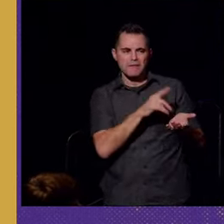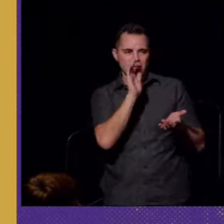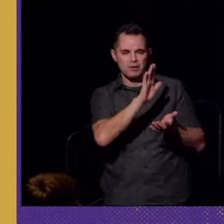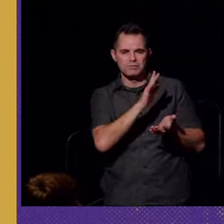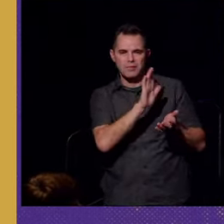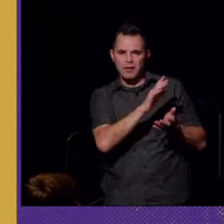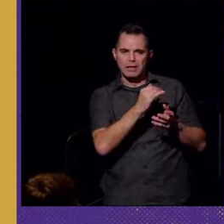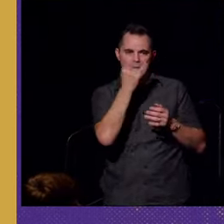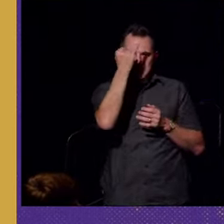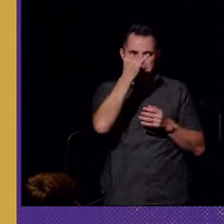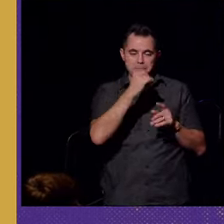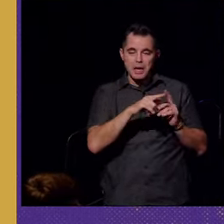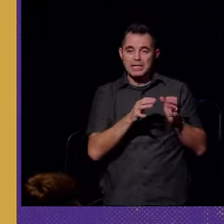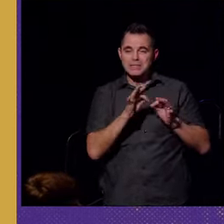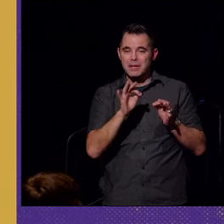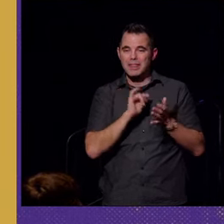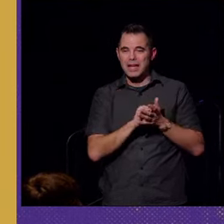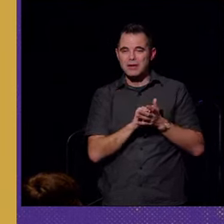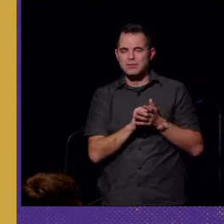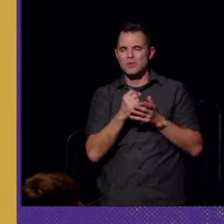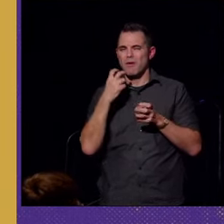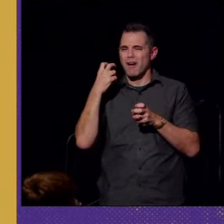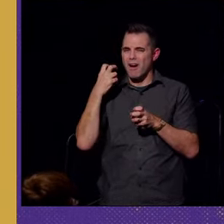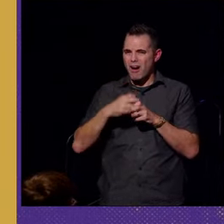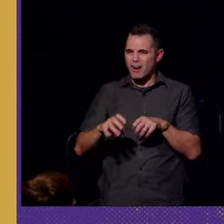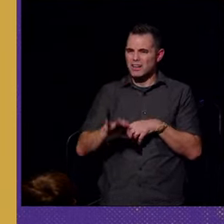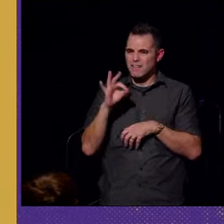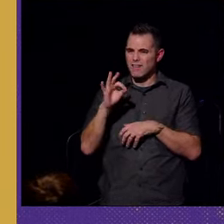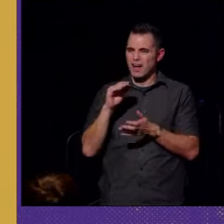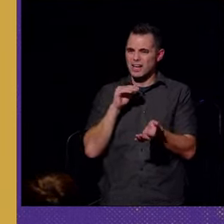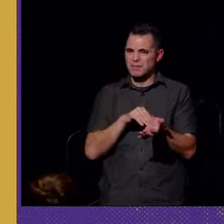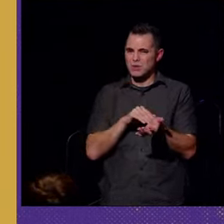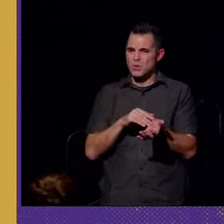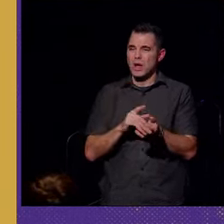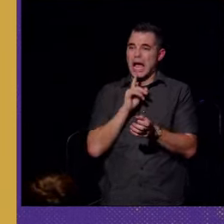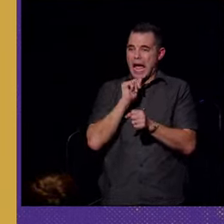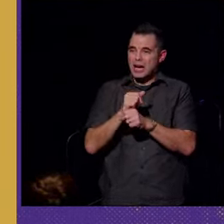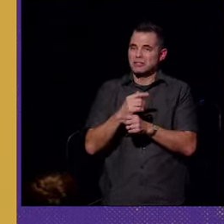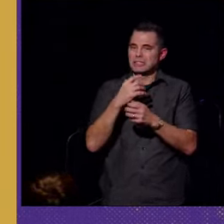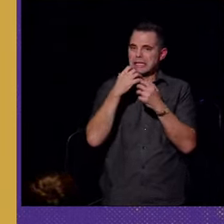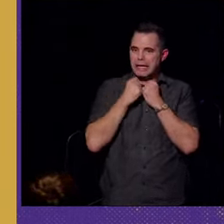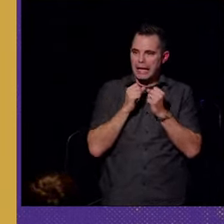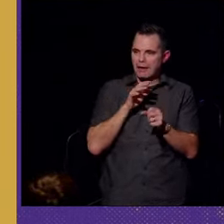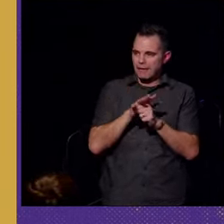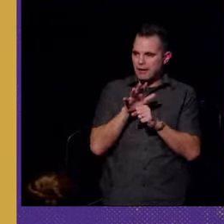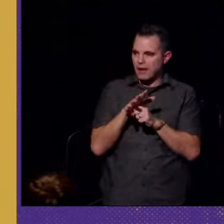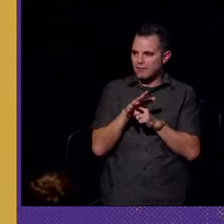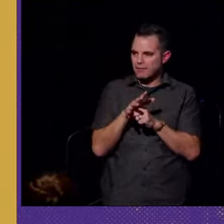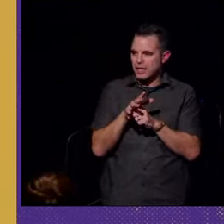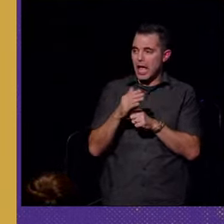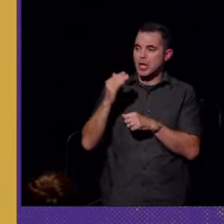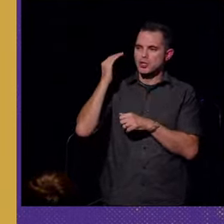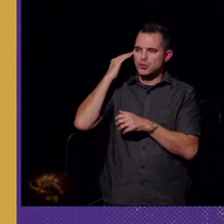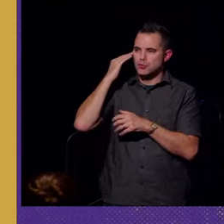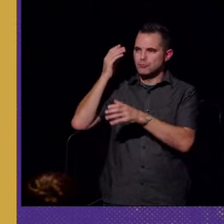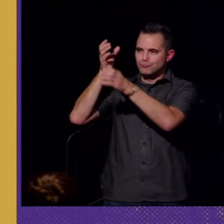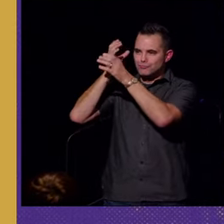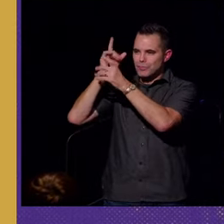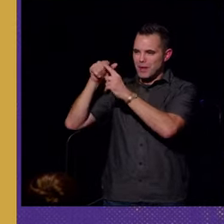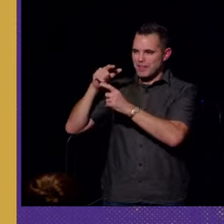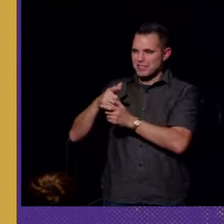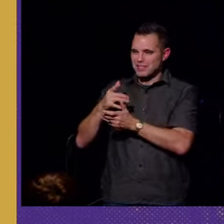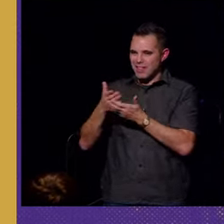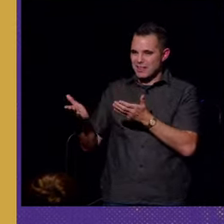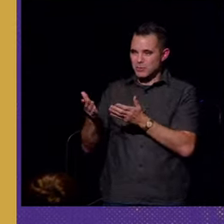advice, but explained that it was so hard to find a physician who could actually care enough and knew whether these